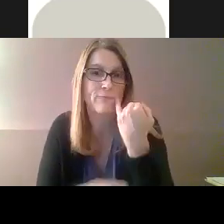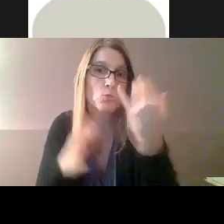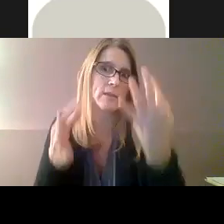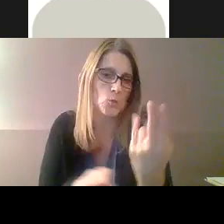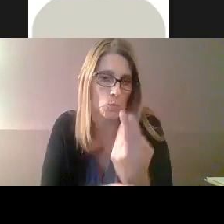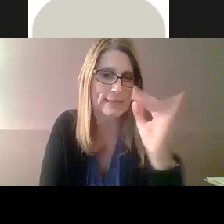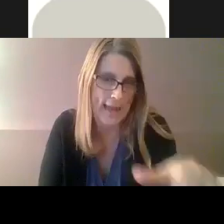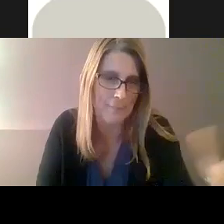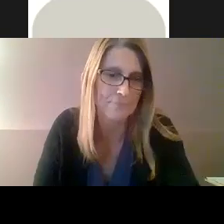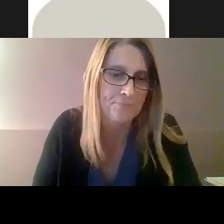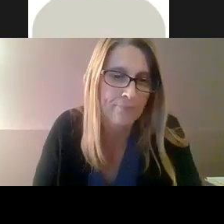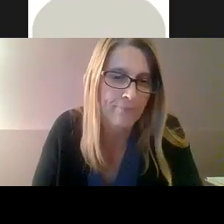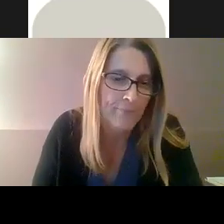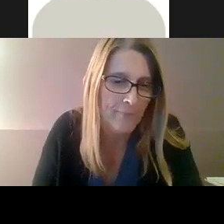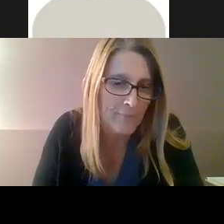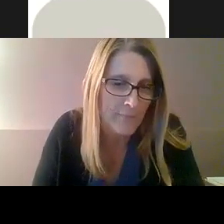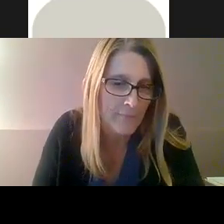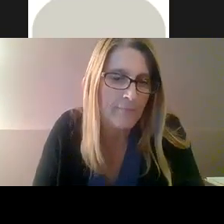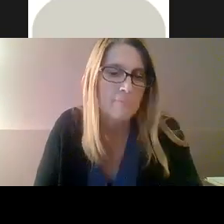some apps that you can explore to look at.